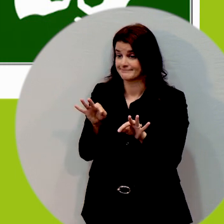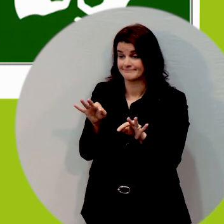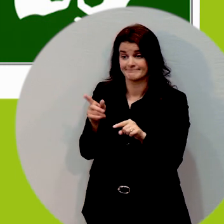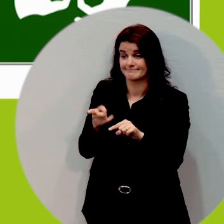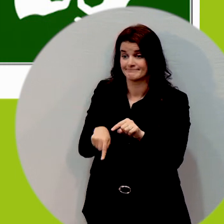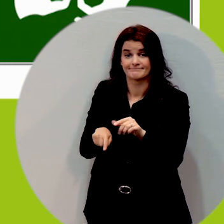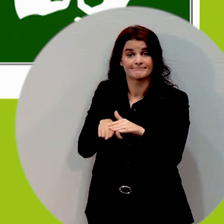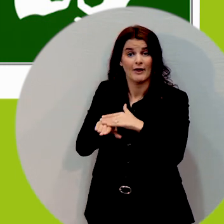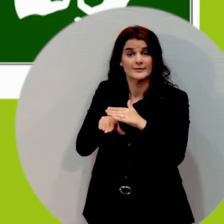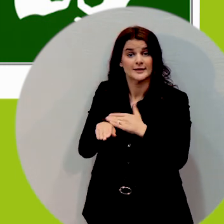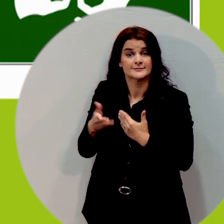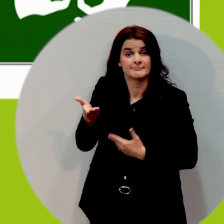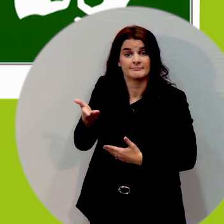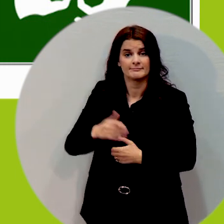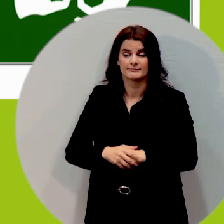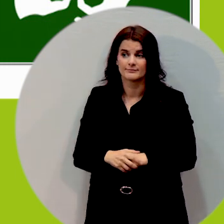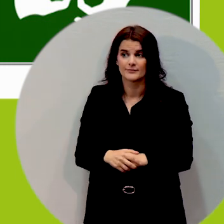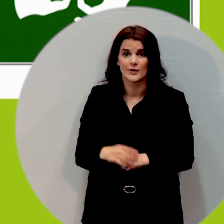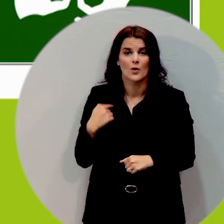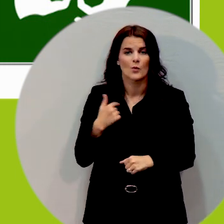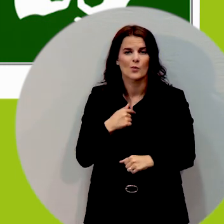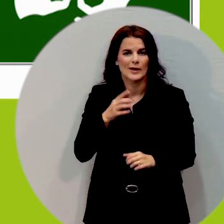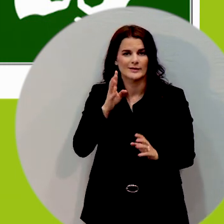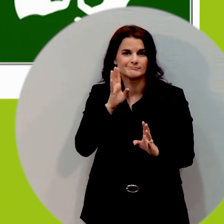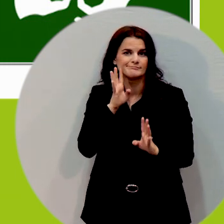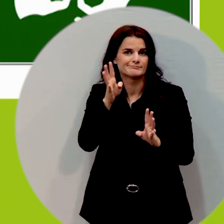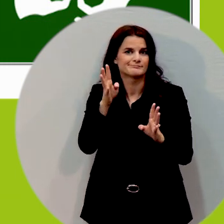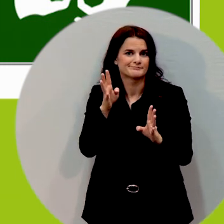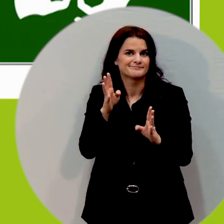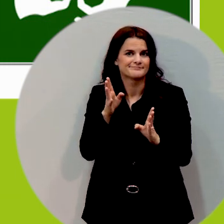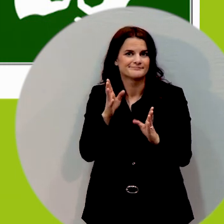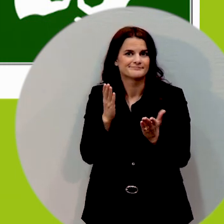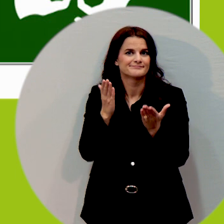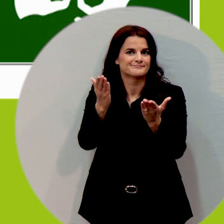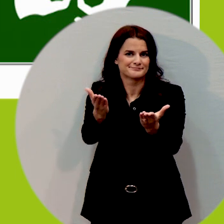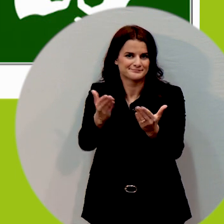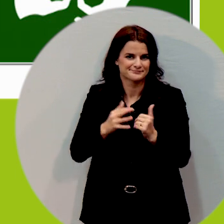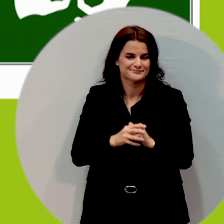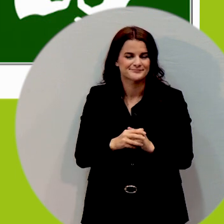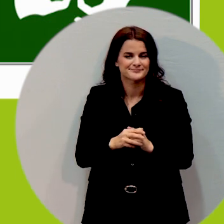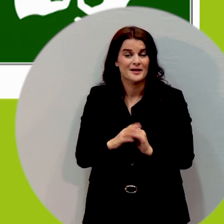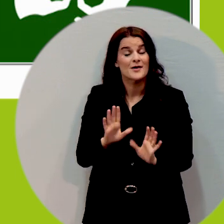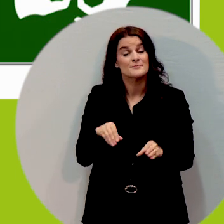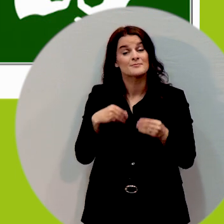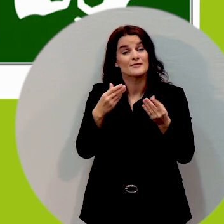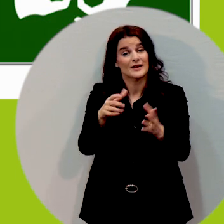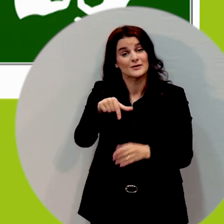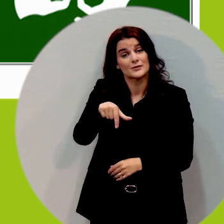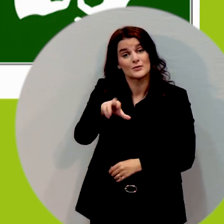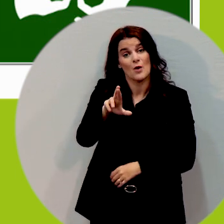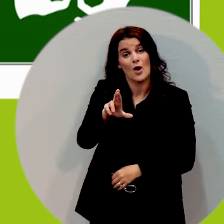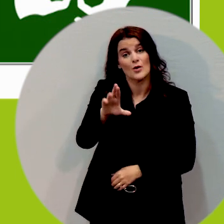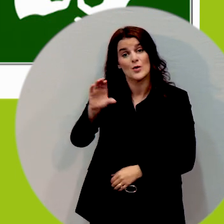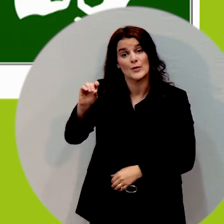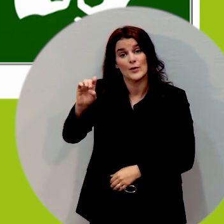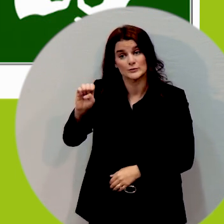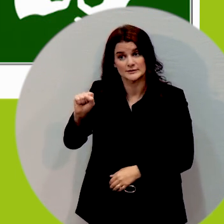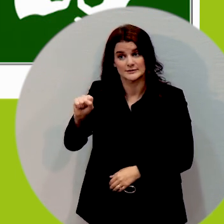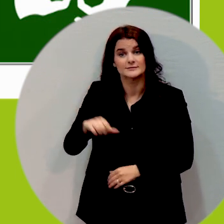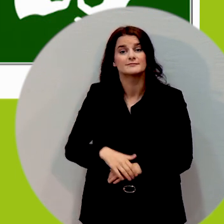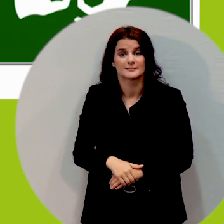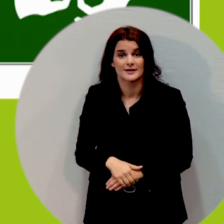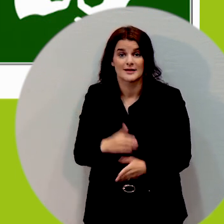codes and here is a sample so for instance the one on the top right you scan